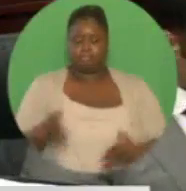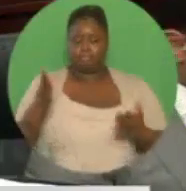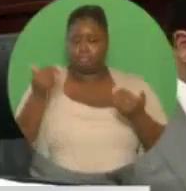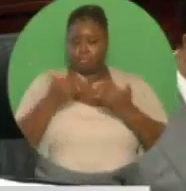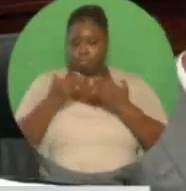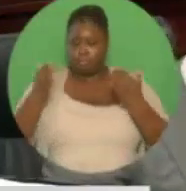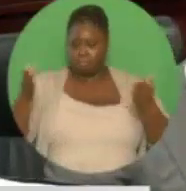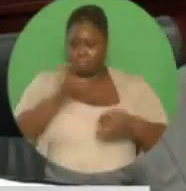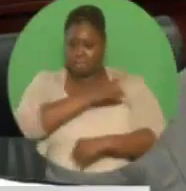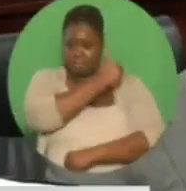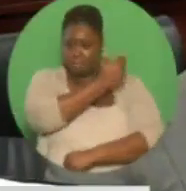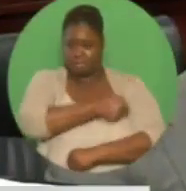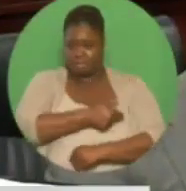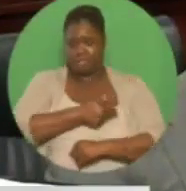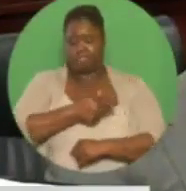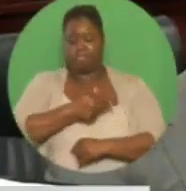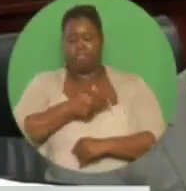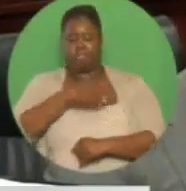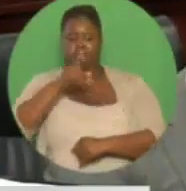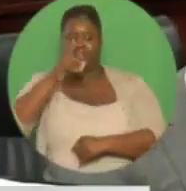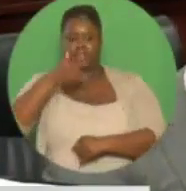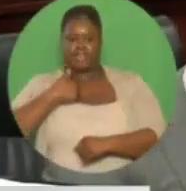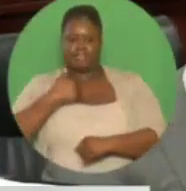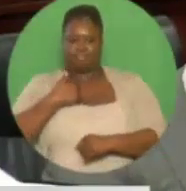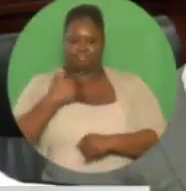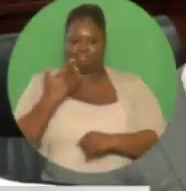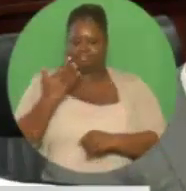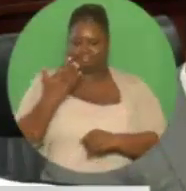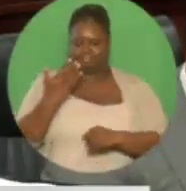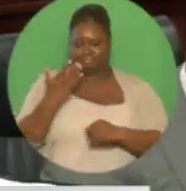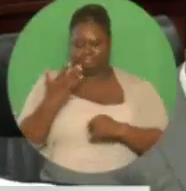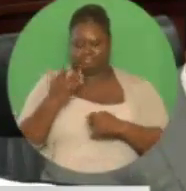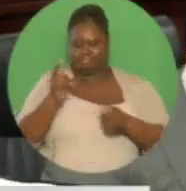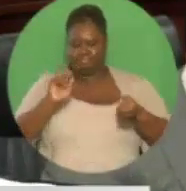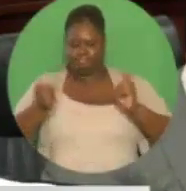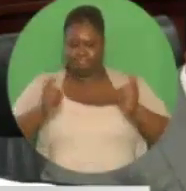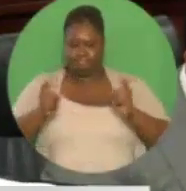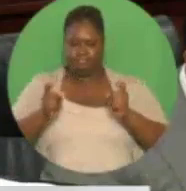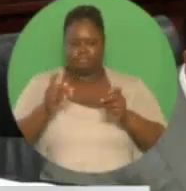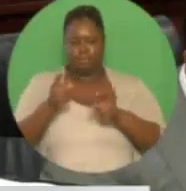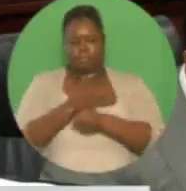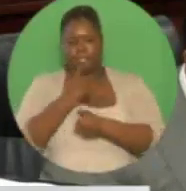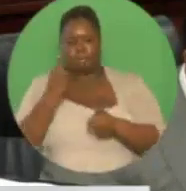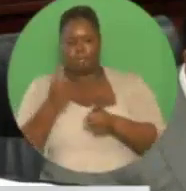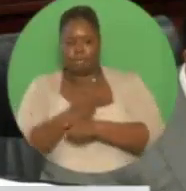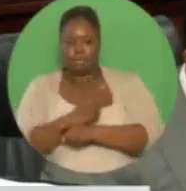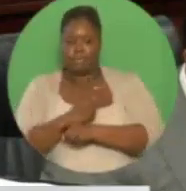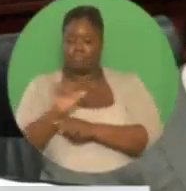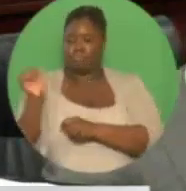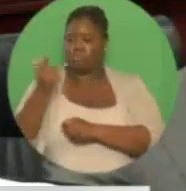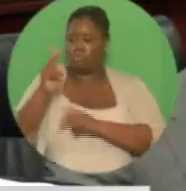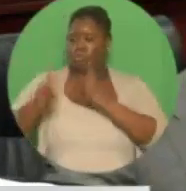which are increasingly skillfully managed and are becoming fully accountable to our citizens.